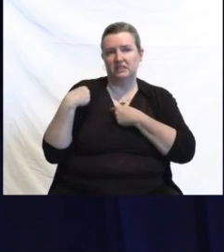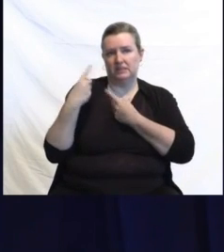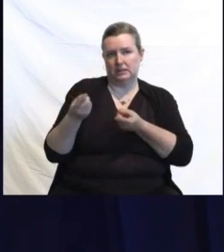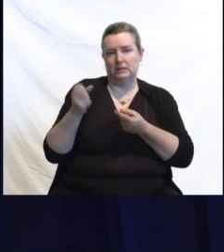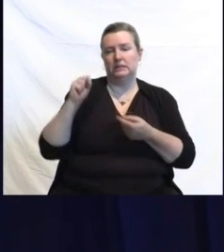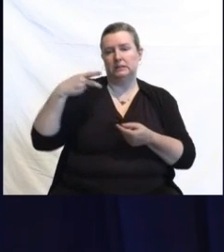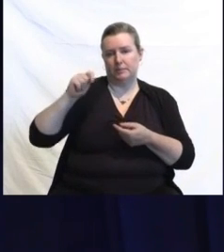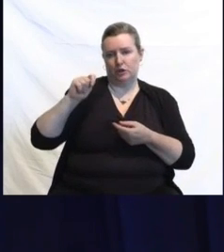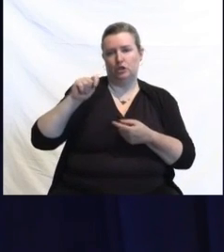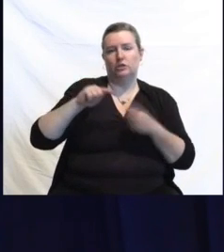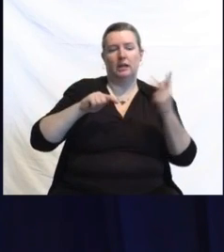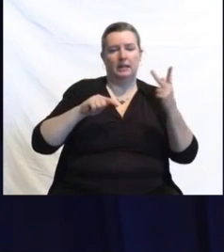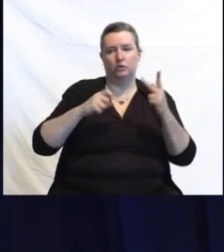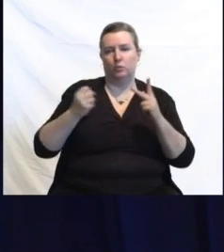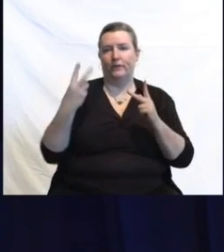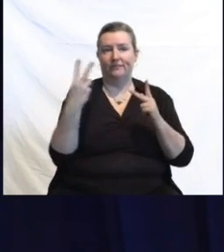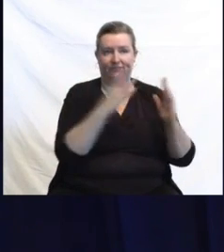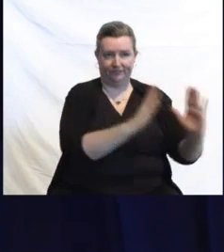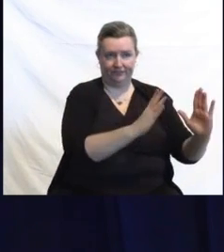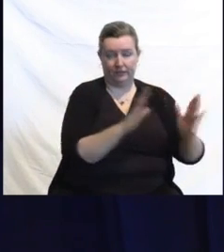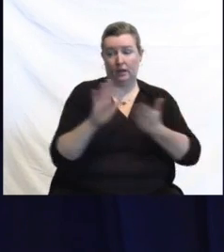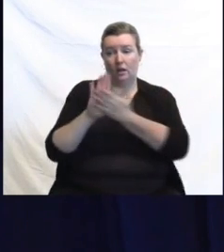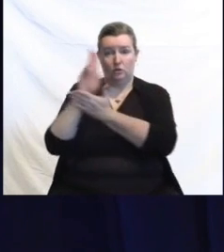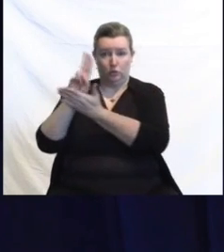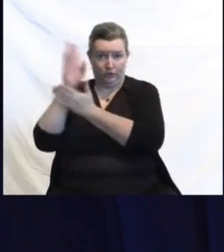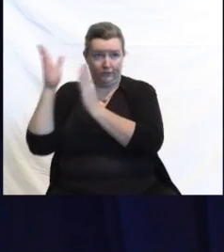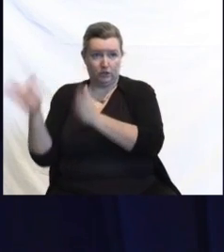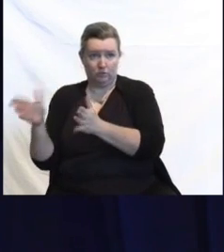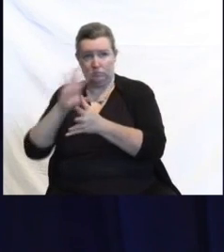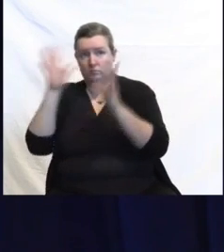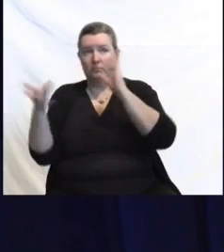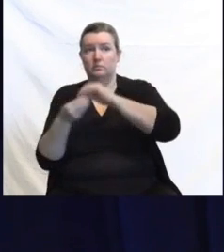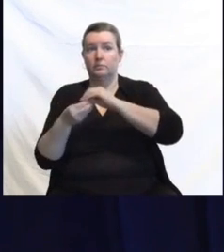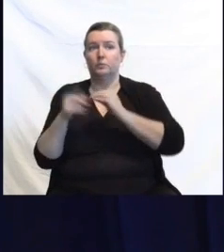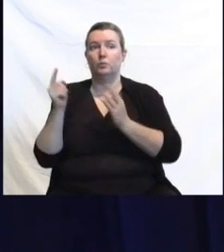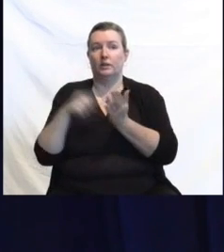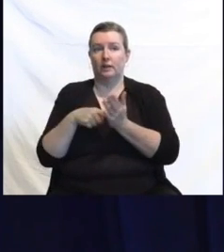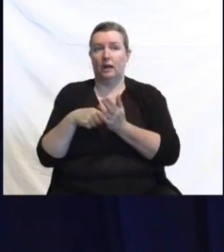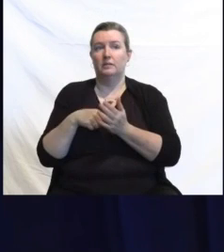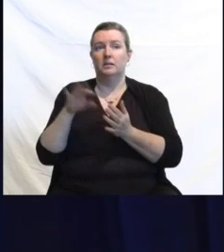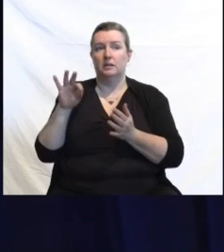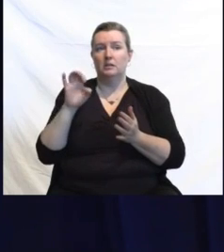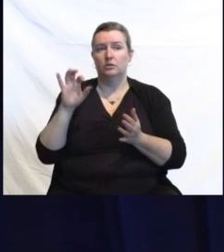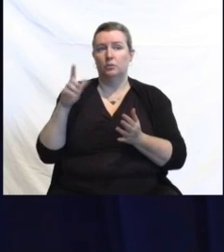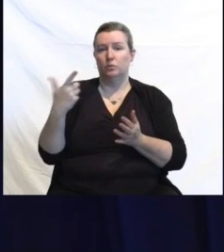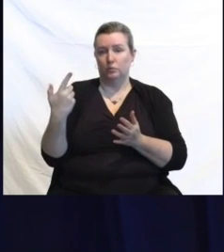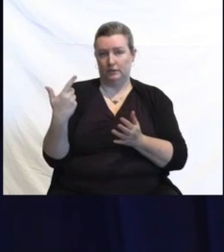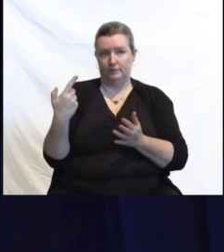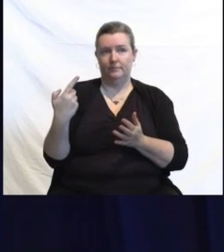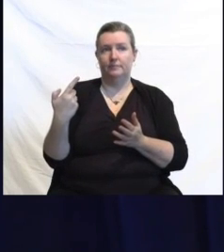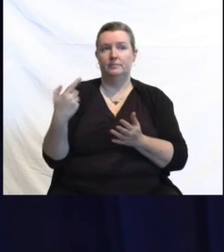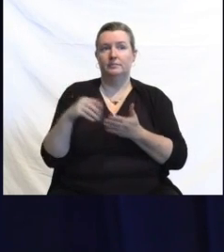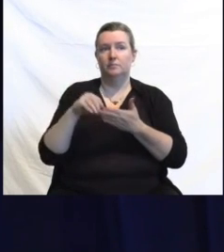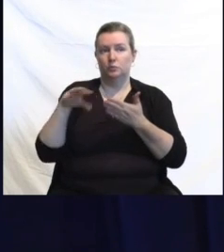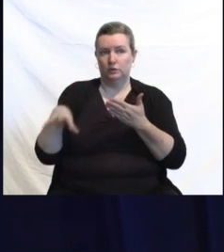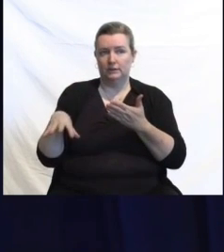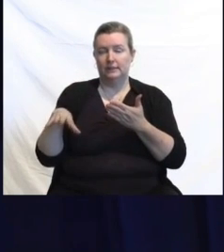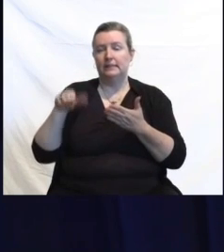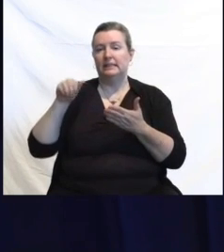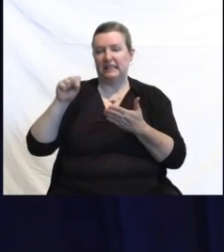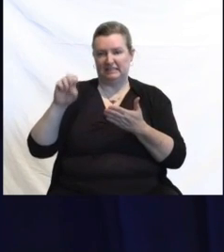In our colleges and universities, a total of 1,921 student cases and